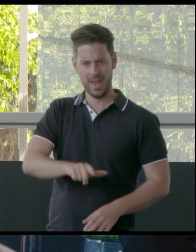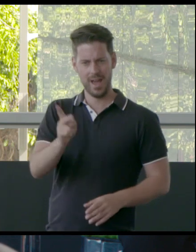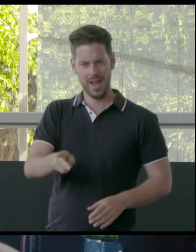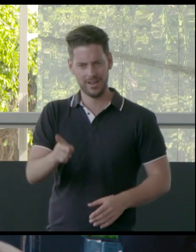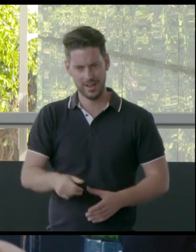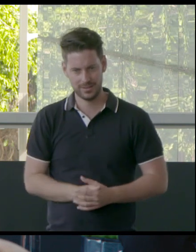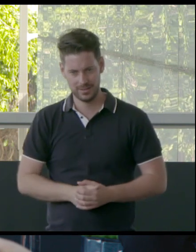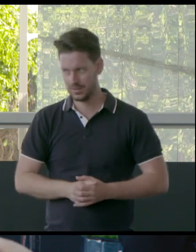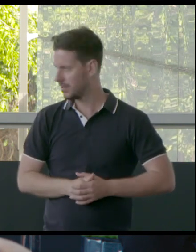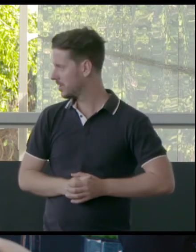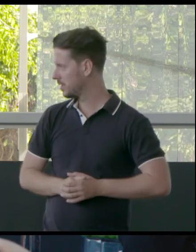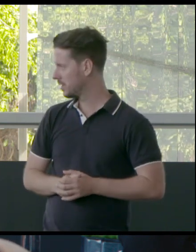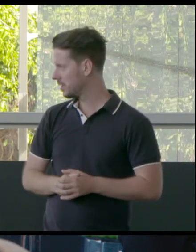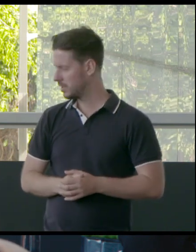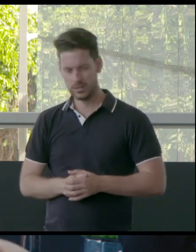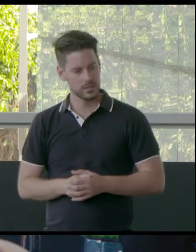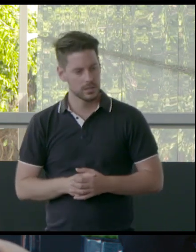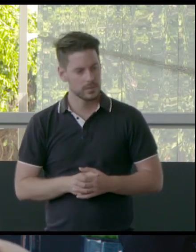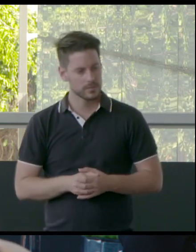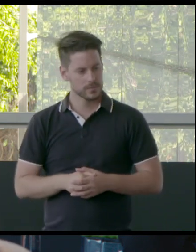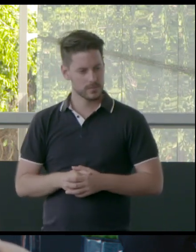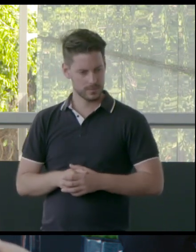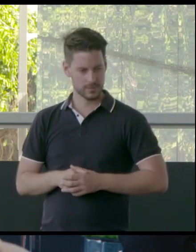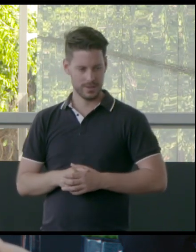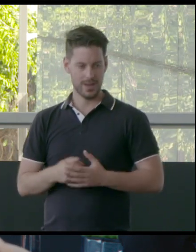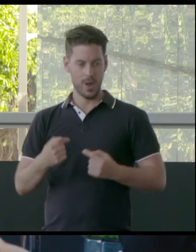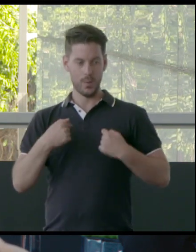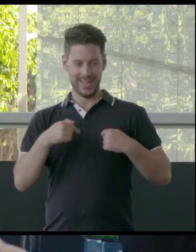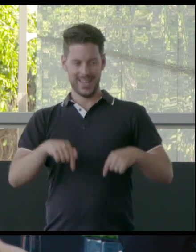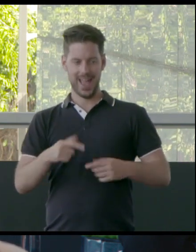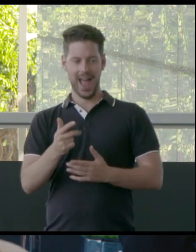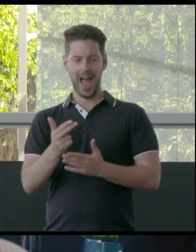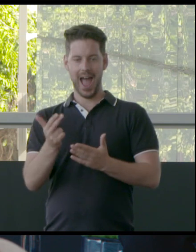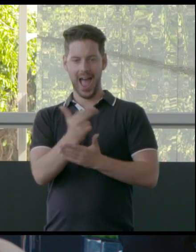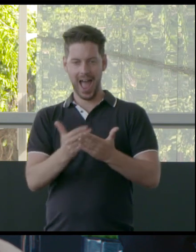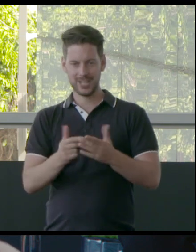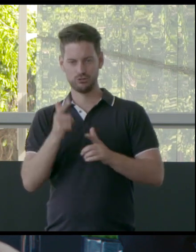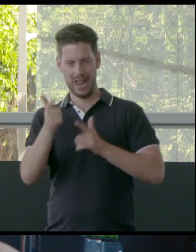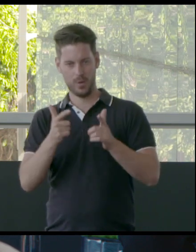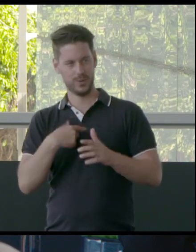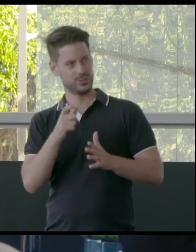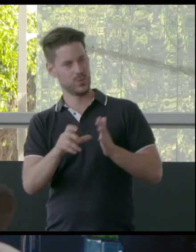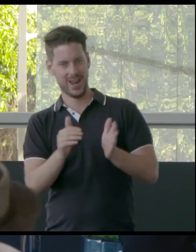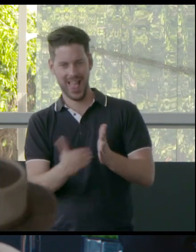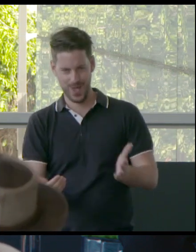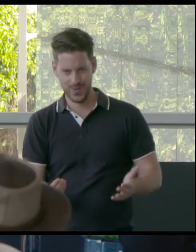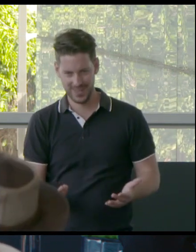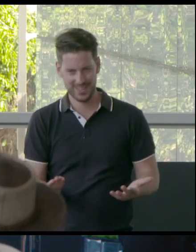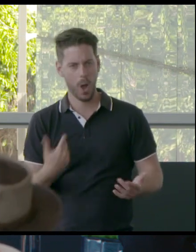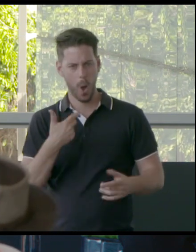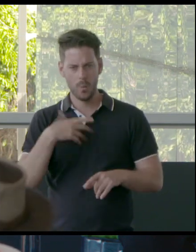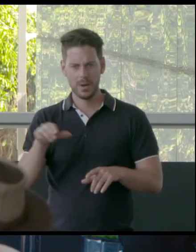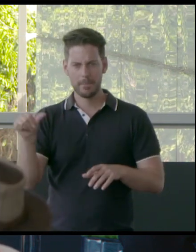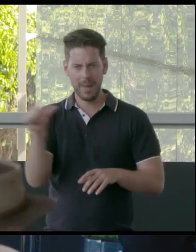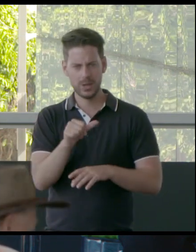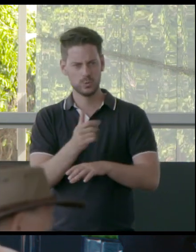with art and transport. That's us now. You know, it's sort of like the environment and logging together or, you know, forestry